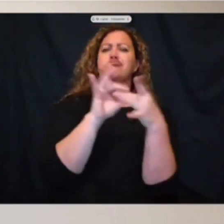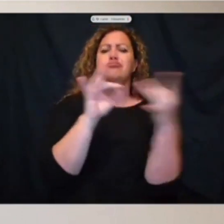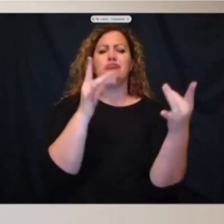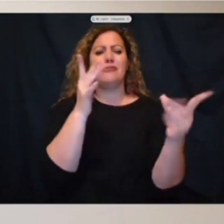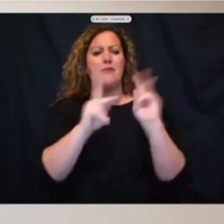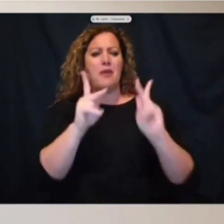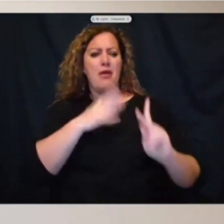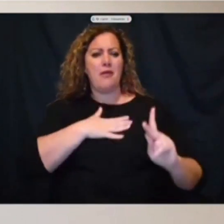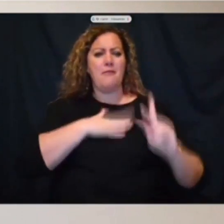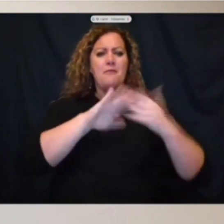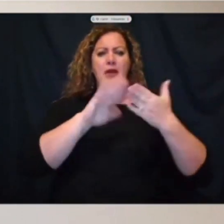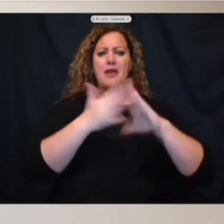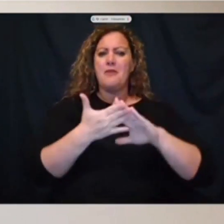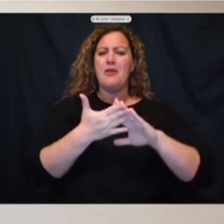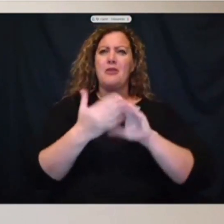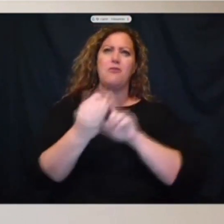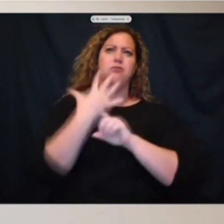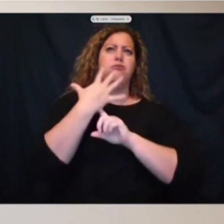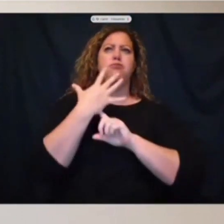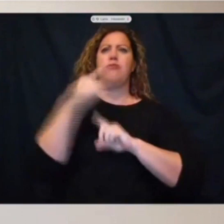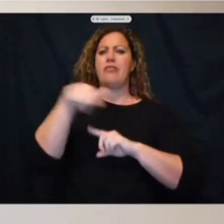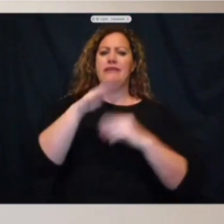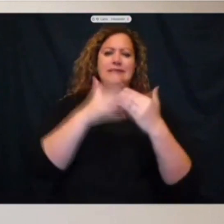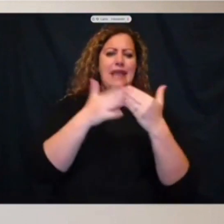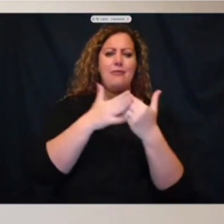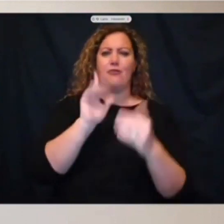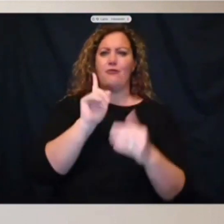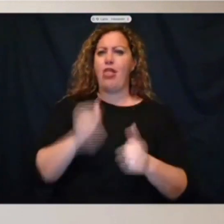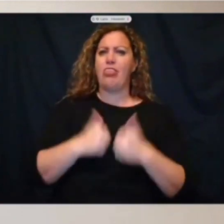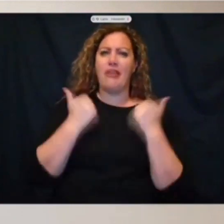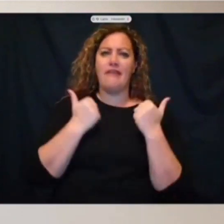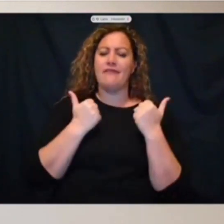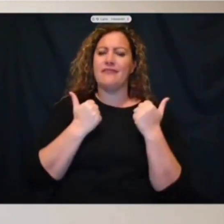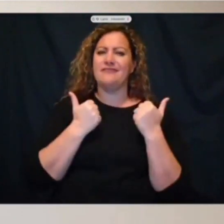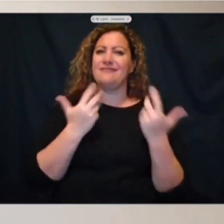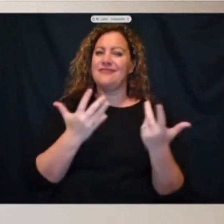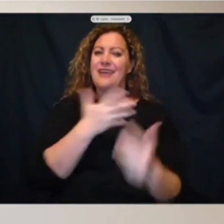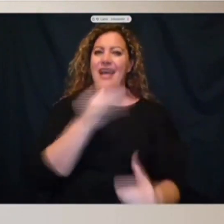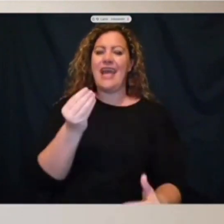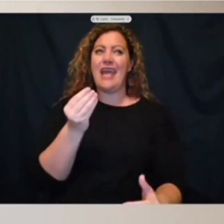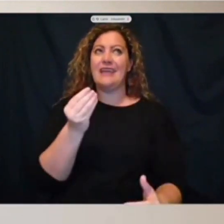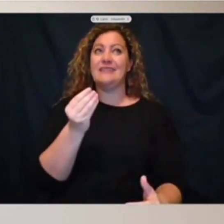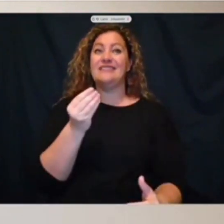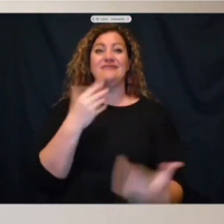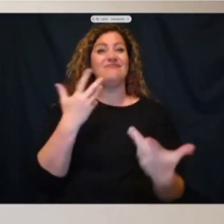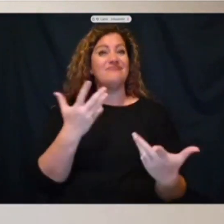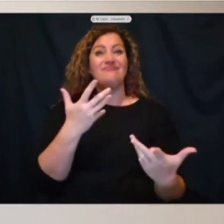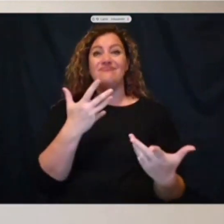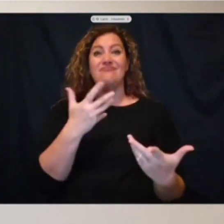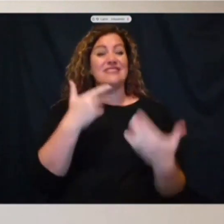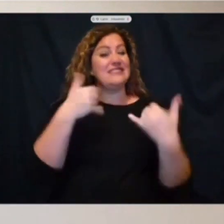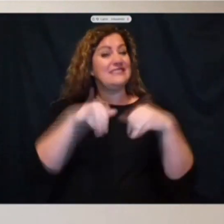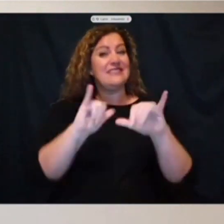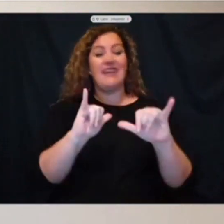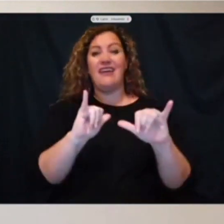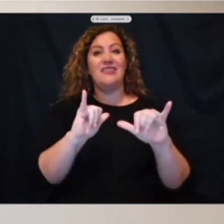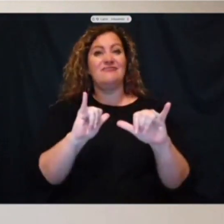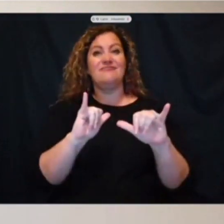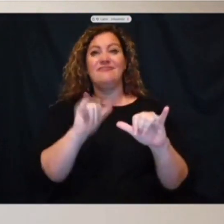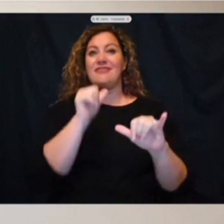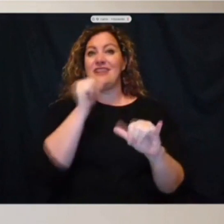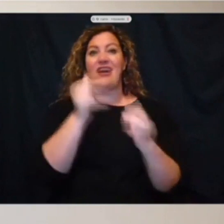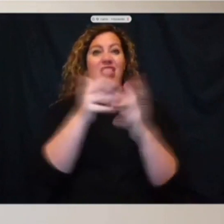are impacting the neighborhoods where they live. And even then, we still have very little